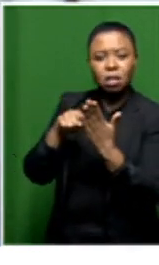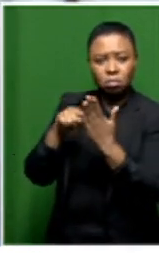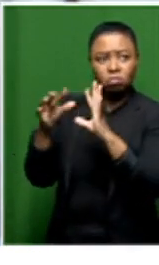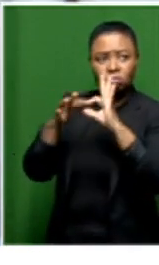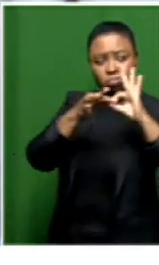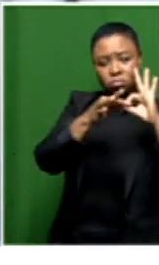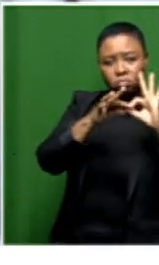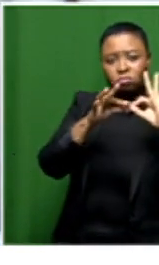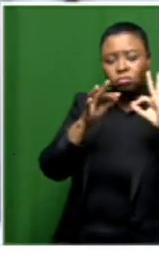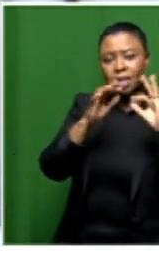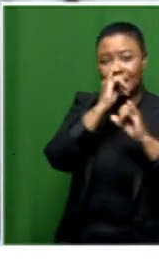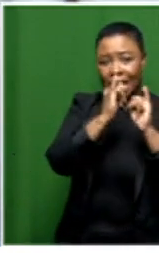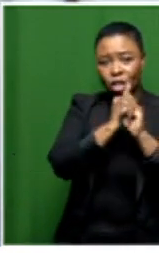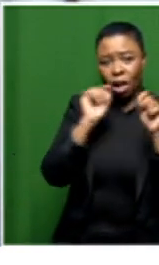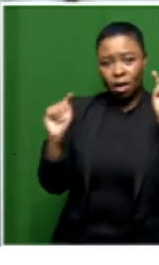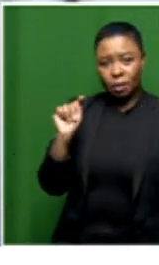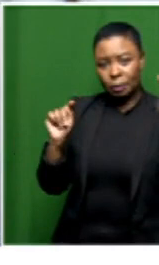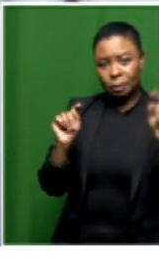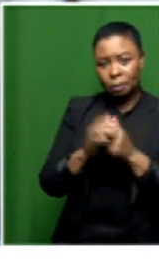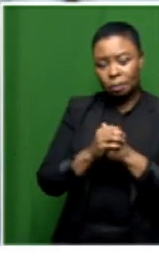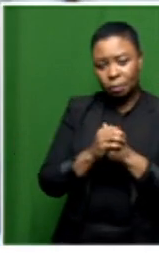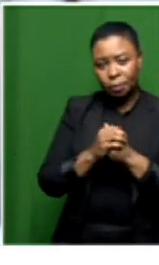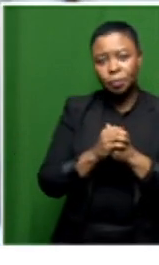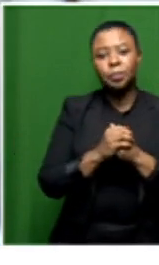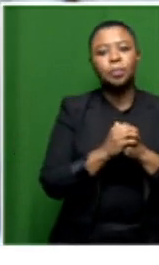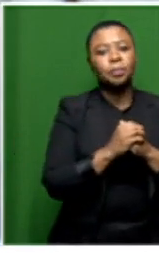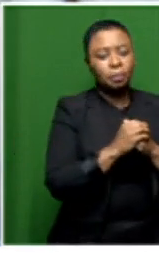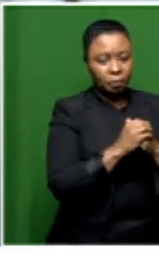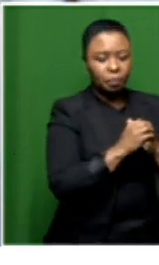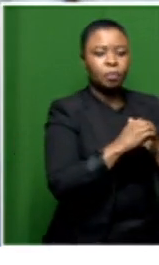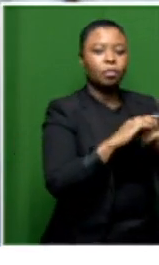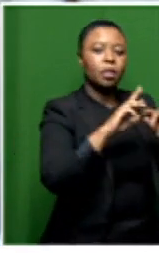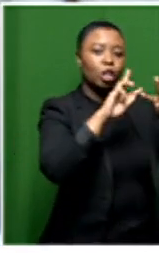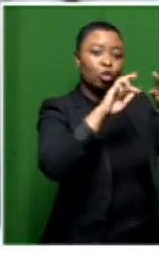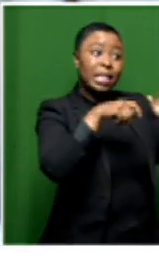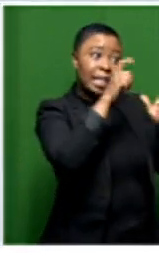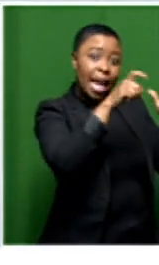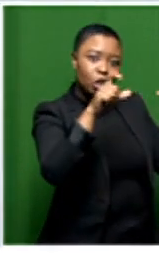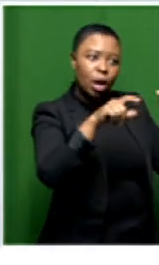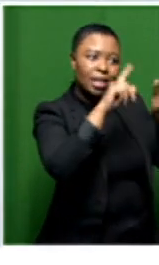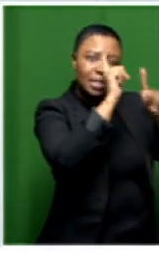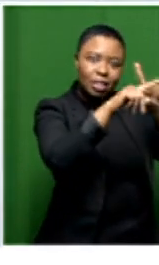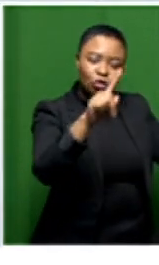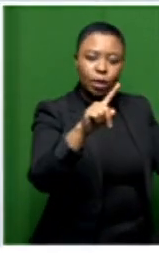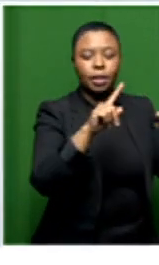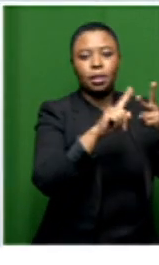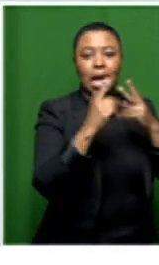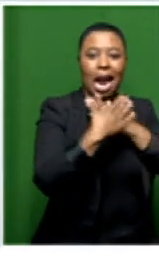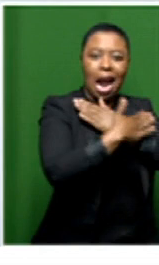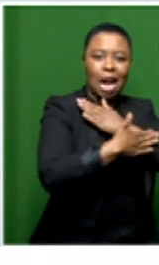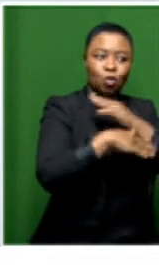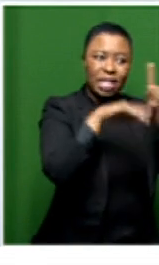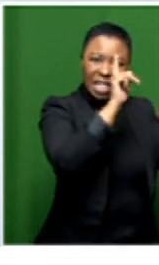we are working uh with various researchers from various countries uh